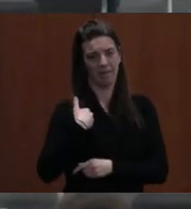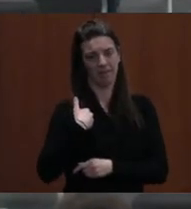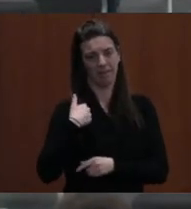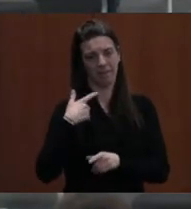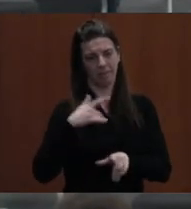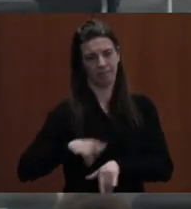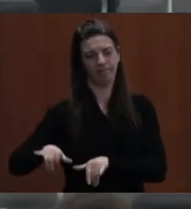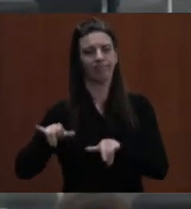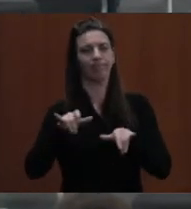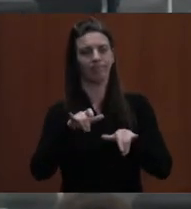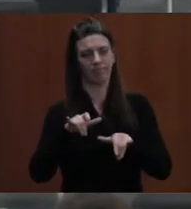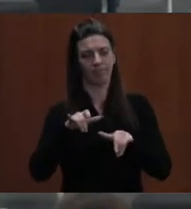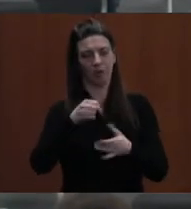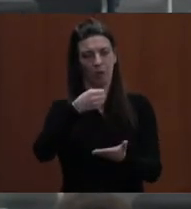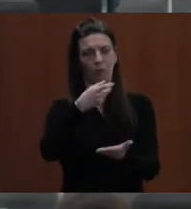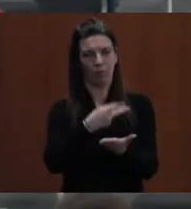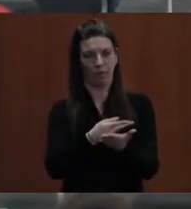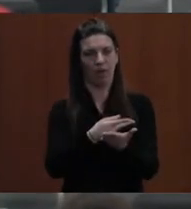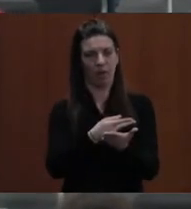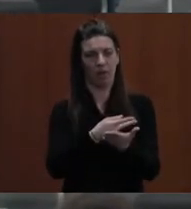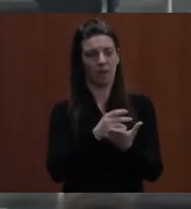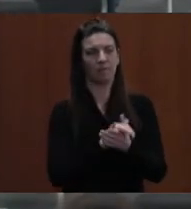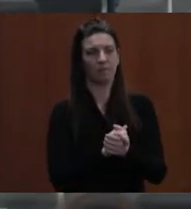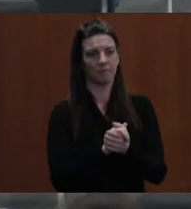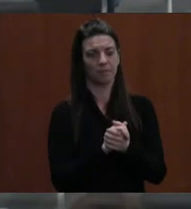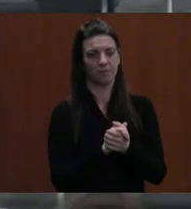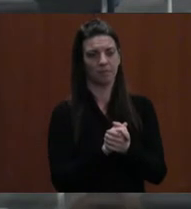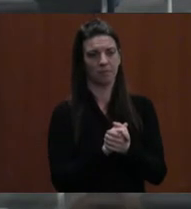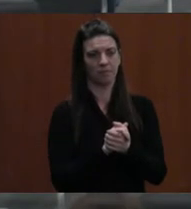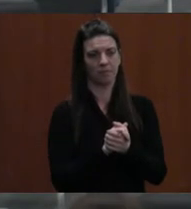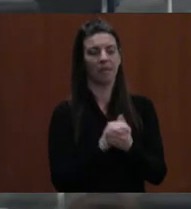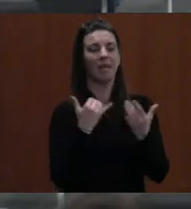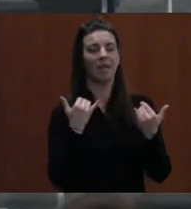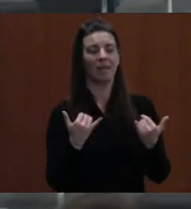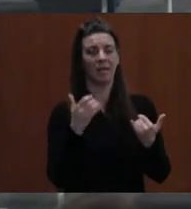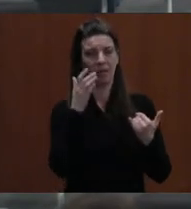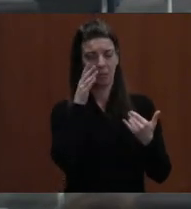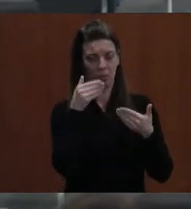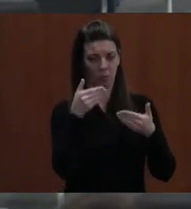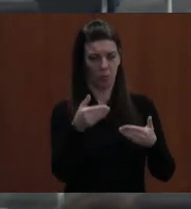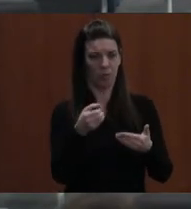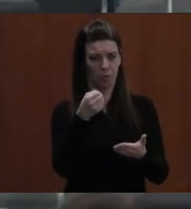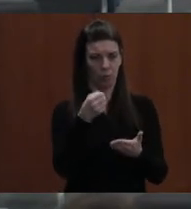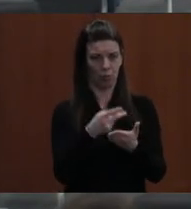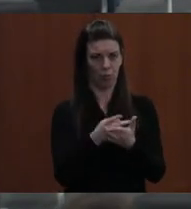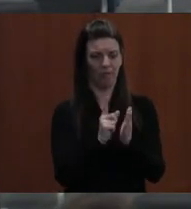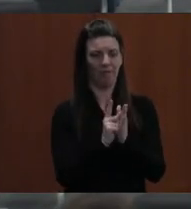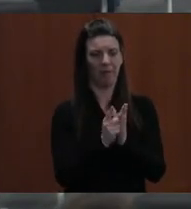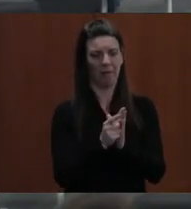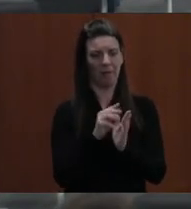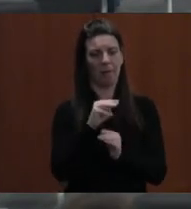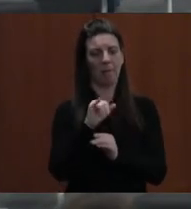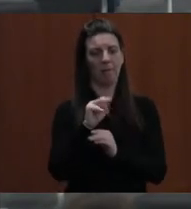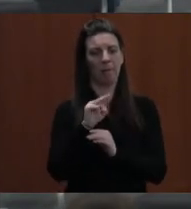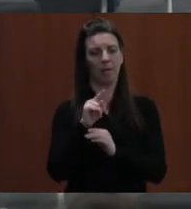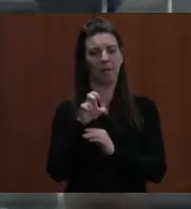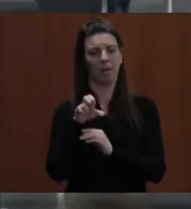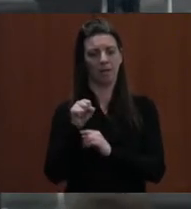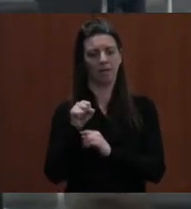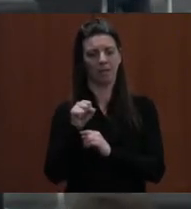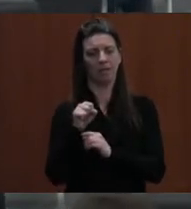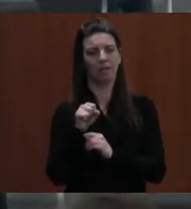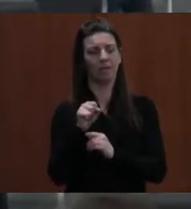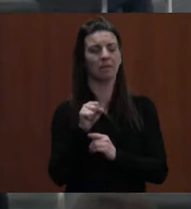Thank you. This time we'll have approval of the minutes. Mrs. Williams, I move for the approval